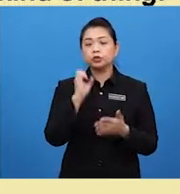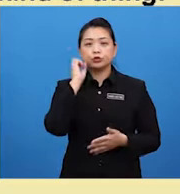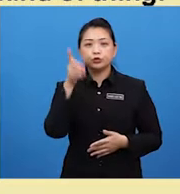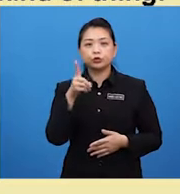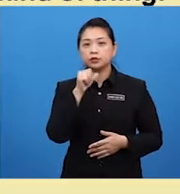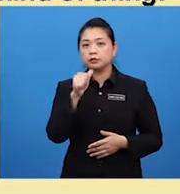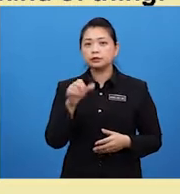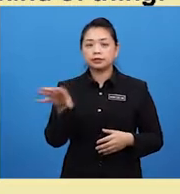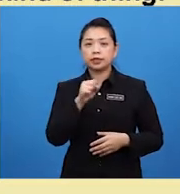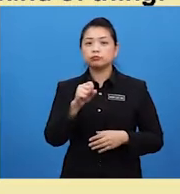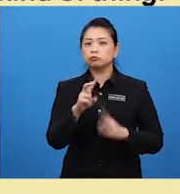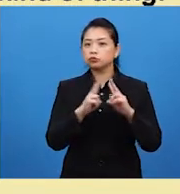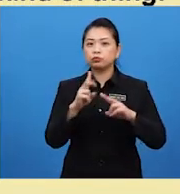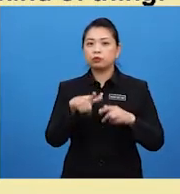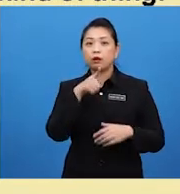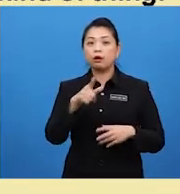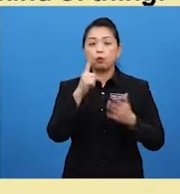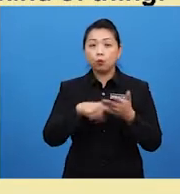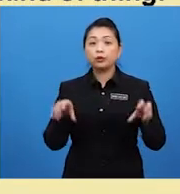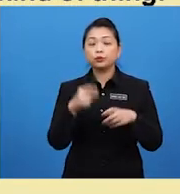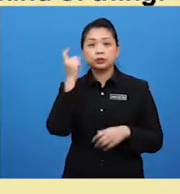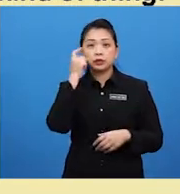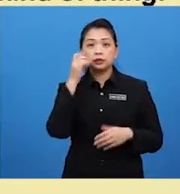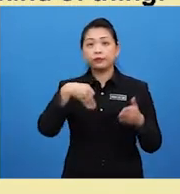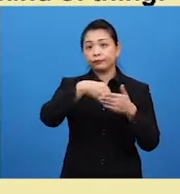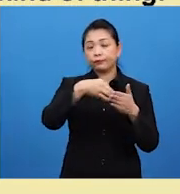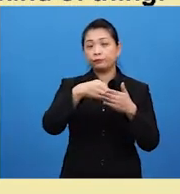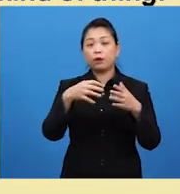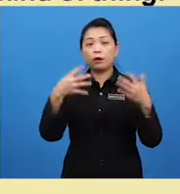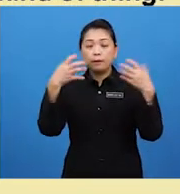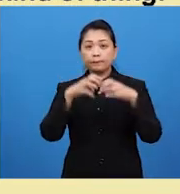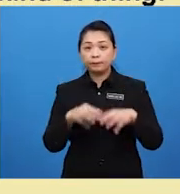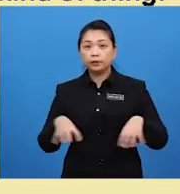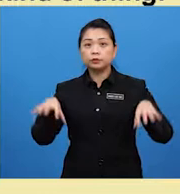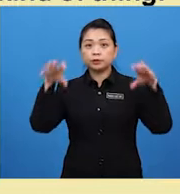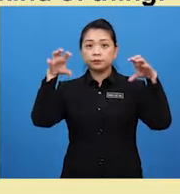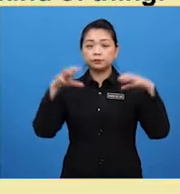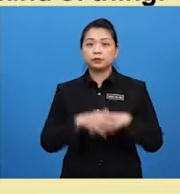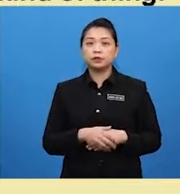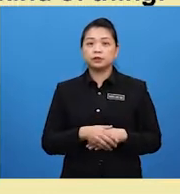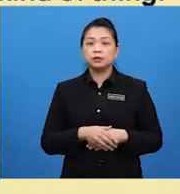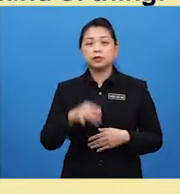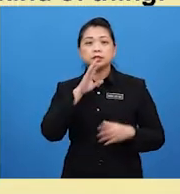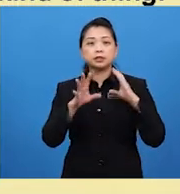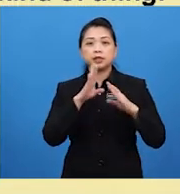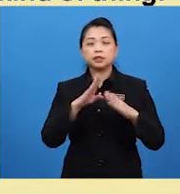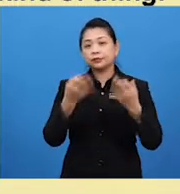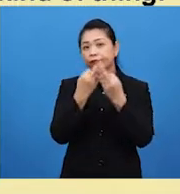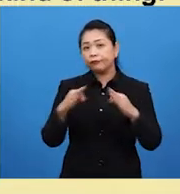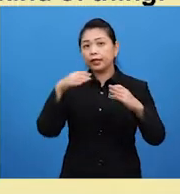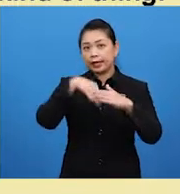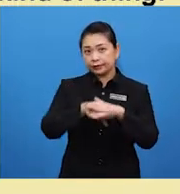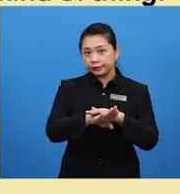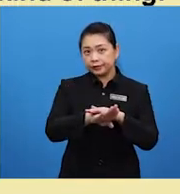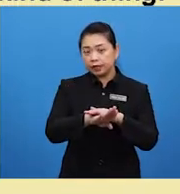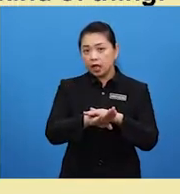shouldn't take too long What do you think about the Football Museum? It says here it's free entry